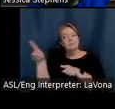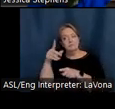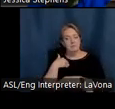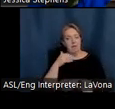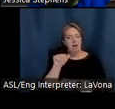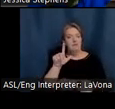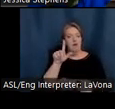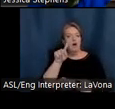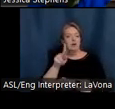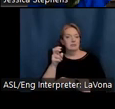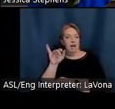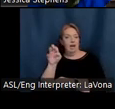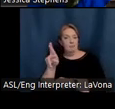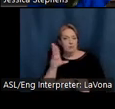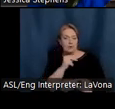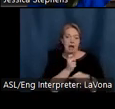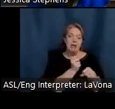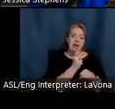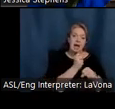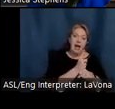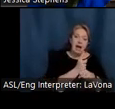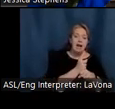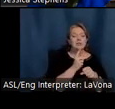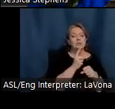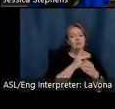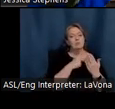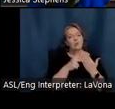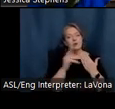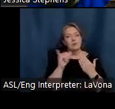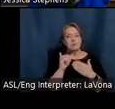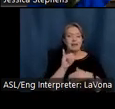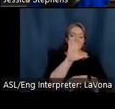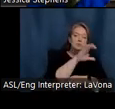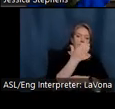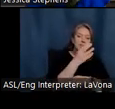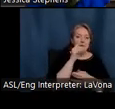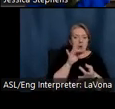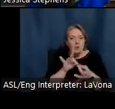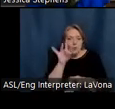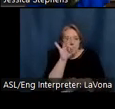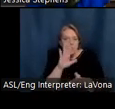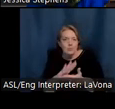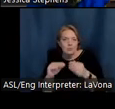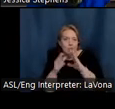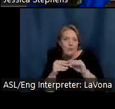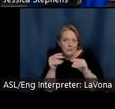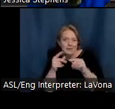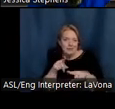seasonal programming, such as Seals Country Christmas and Ghost Stories Under the October Sky.